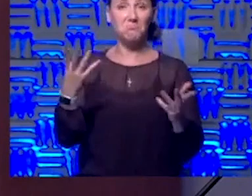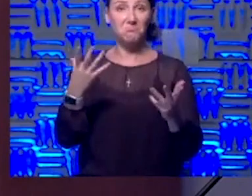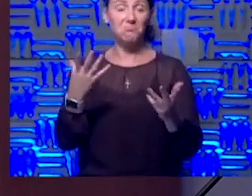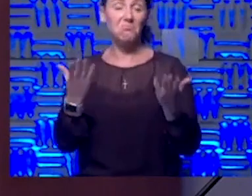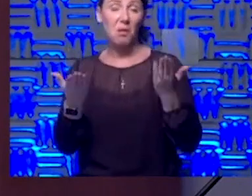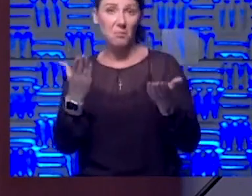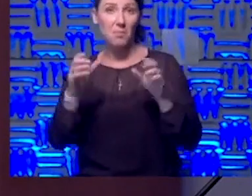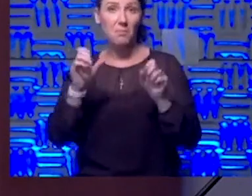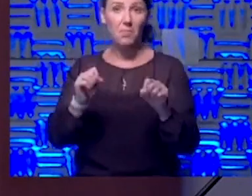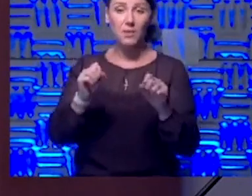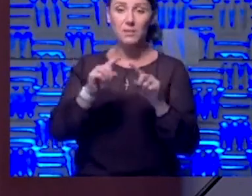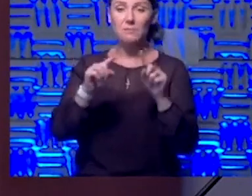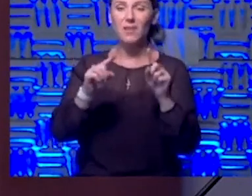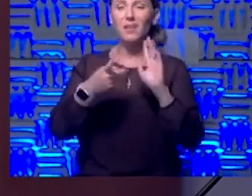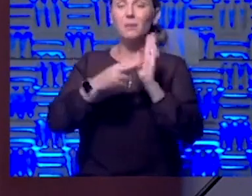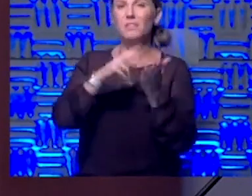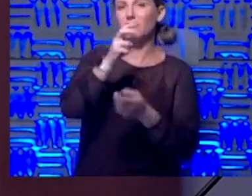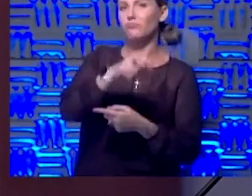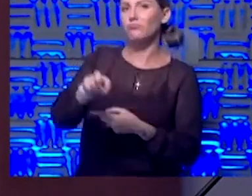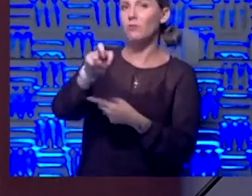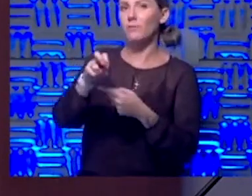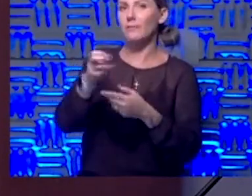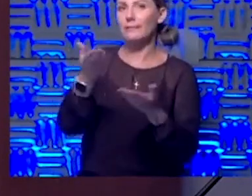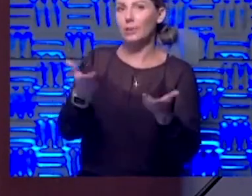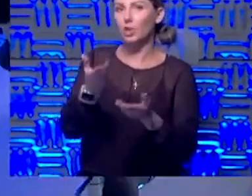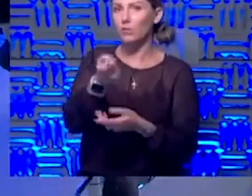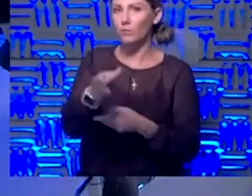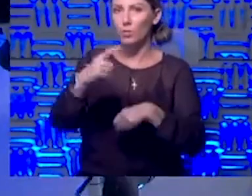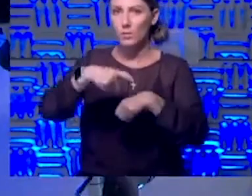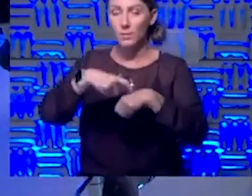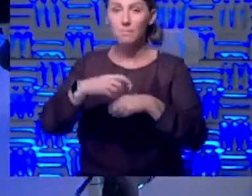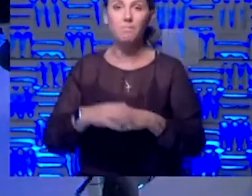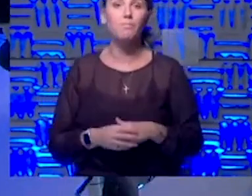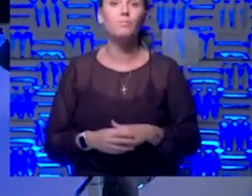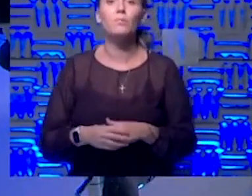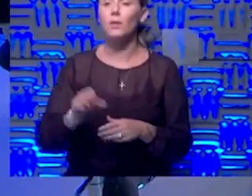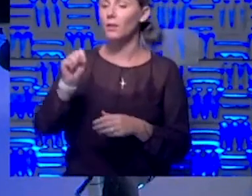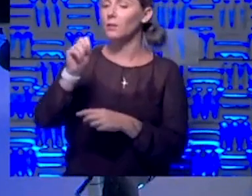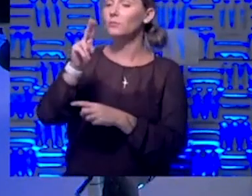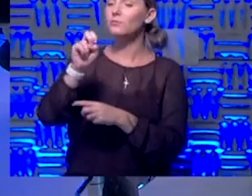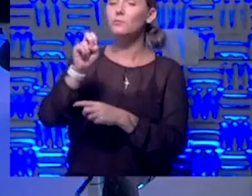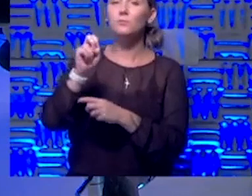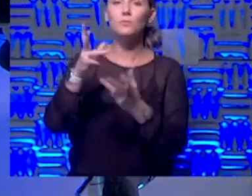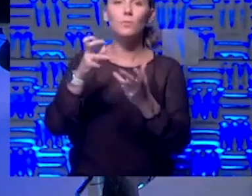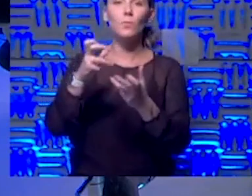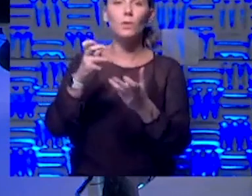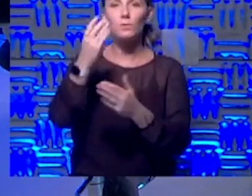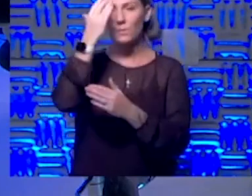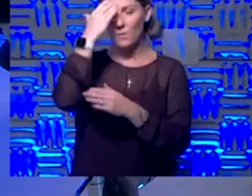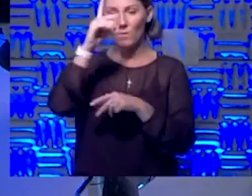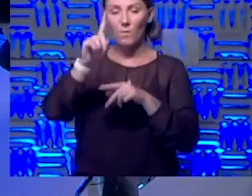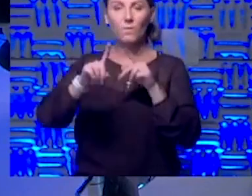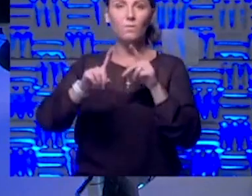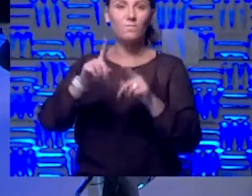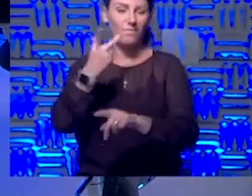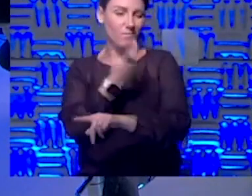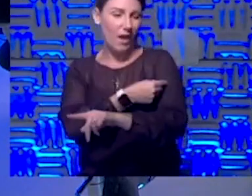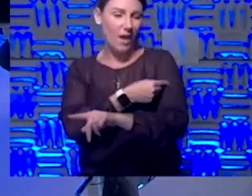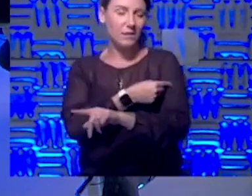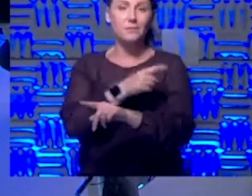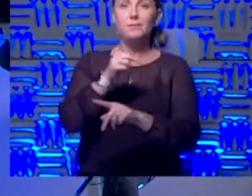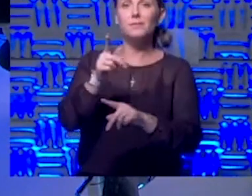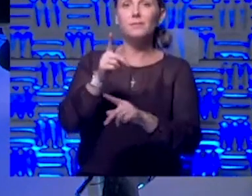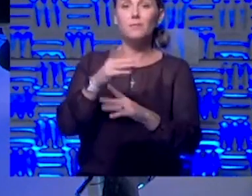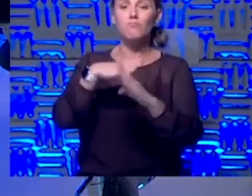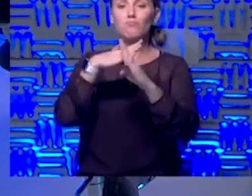it would mean traveling down here a few times. Sue wants to know, will the vaccine protect individuals from spreading to